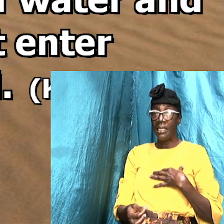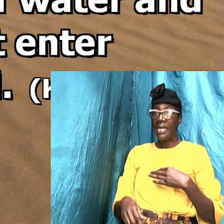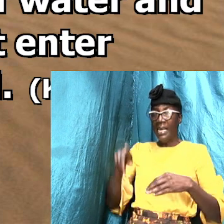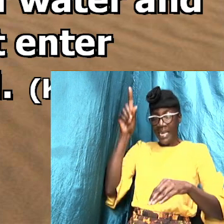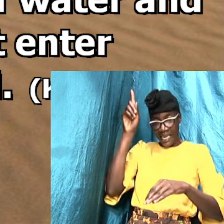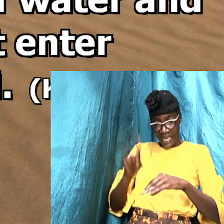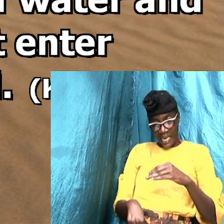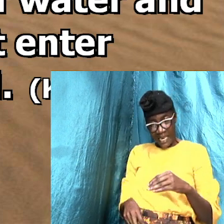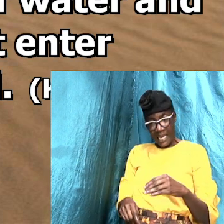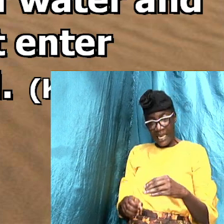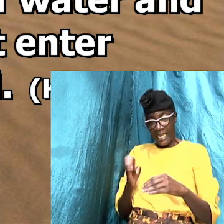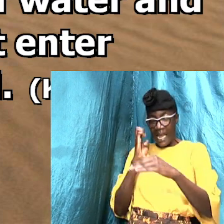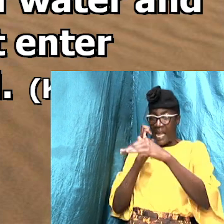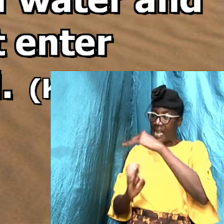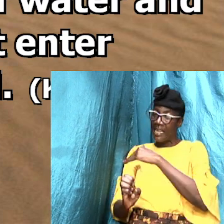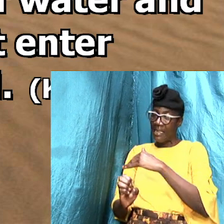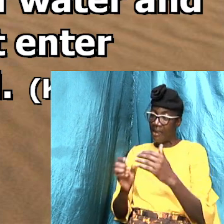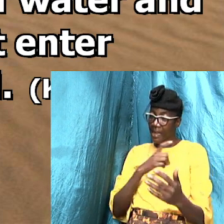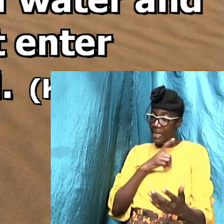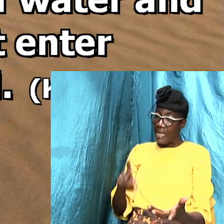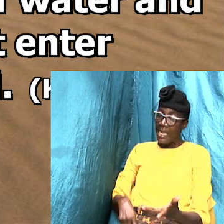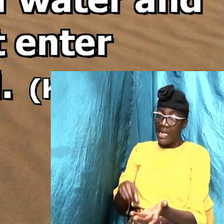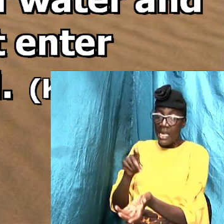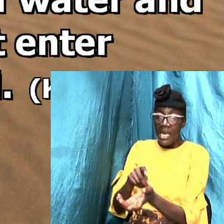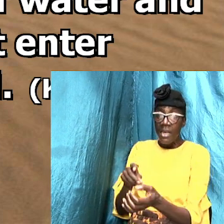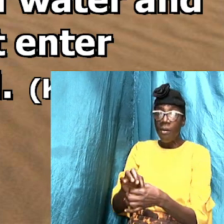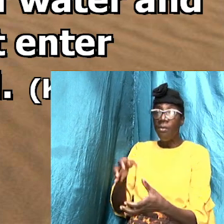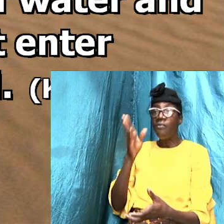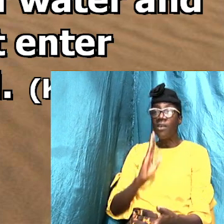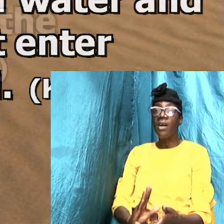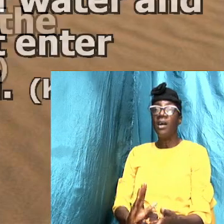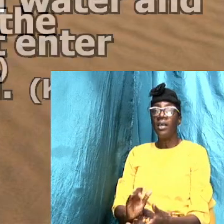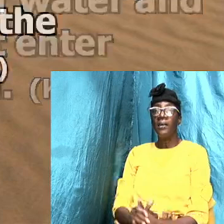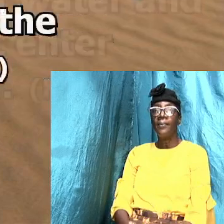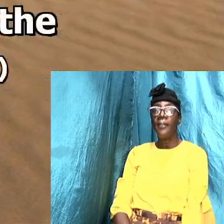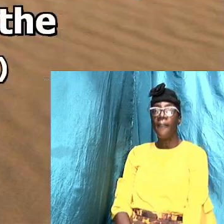cannot enter the kingdom of God.